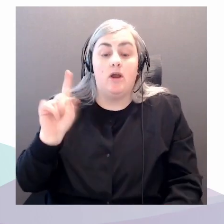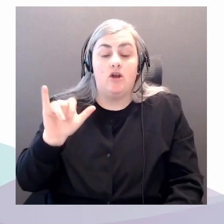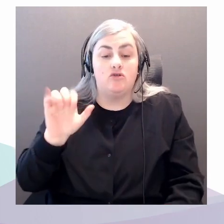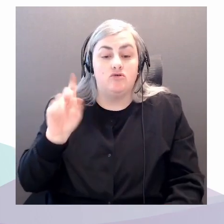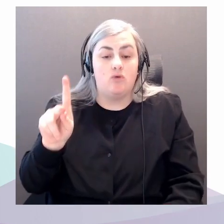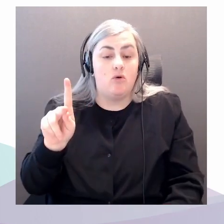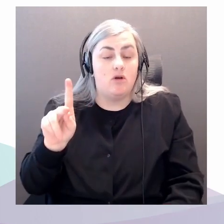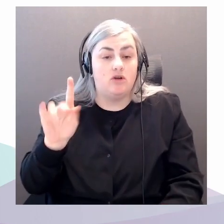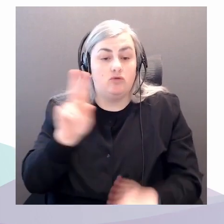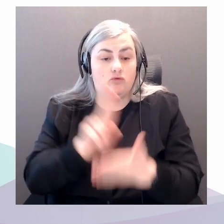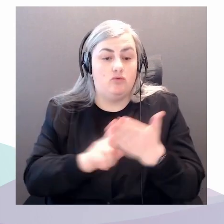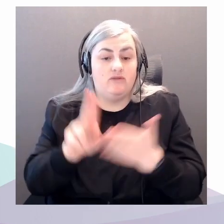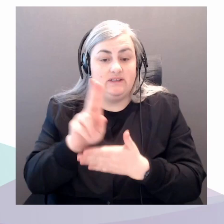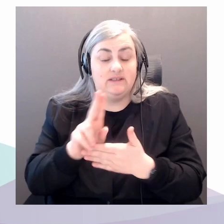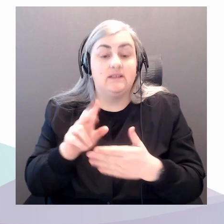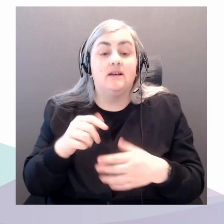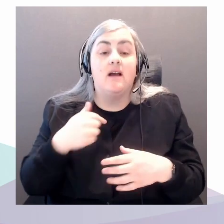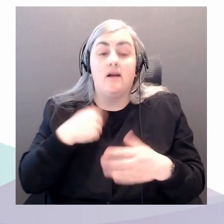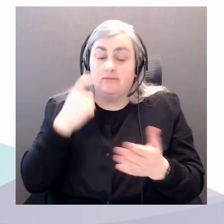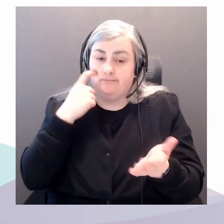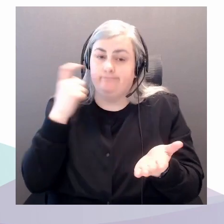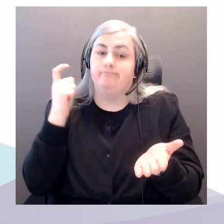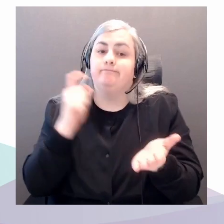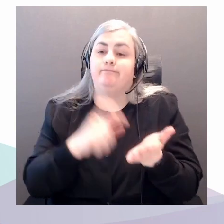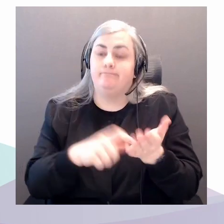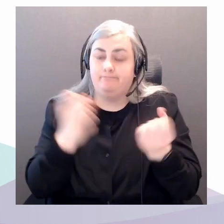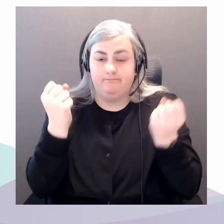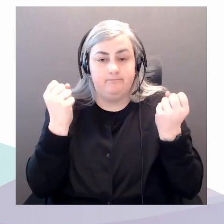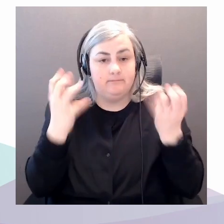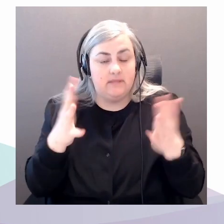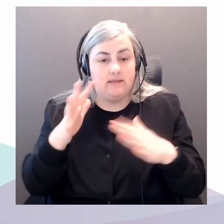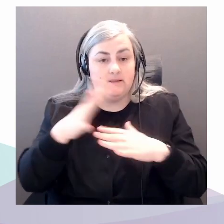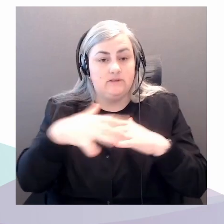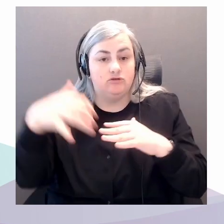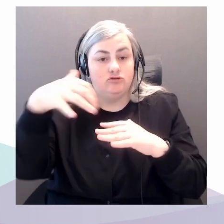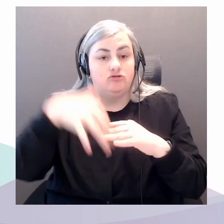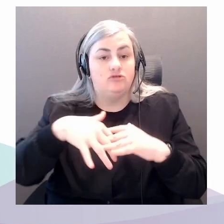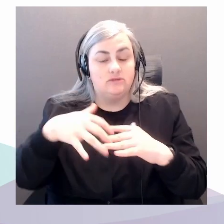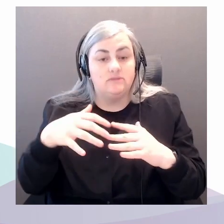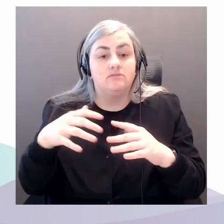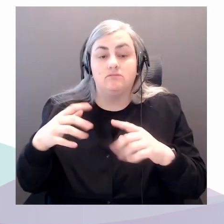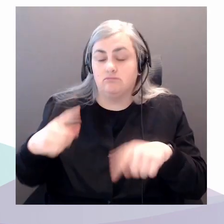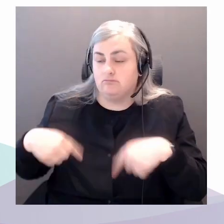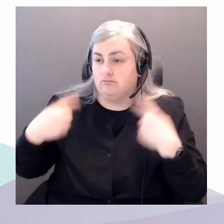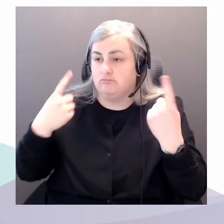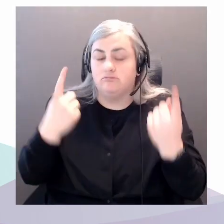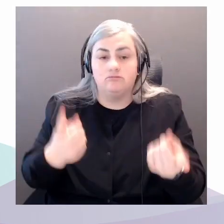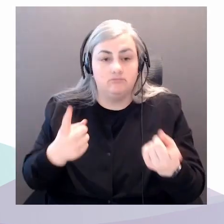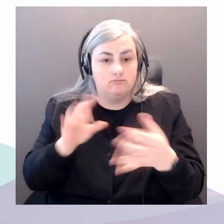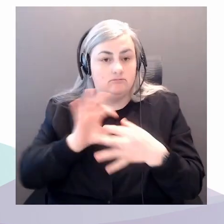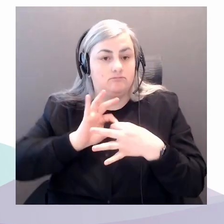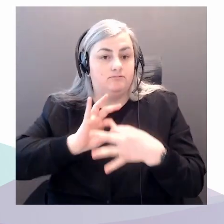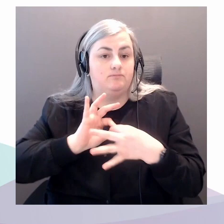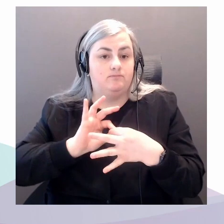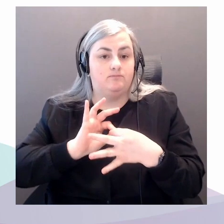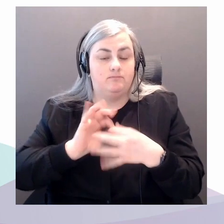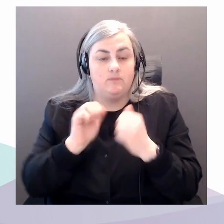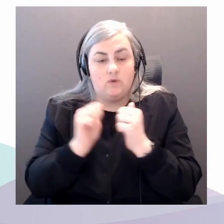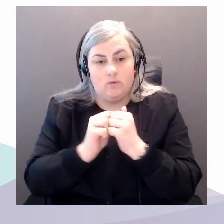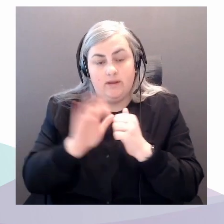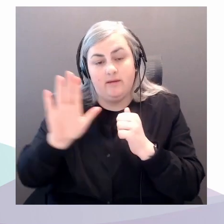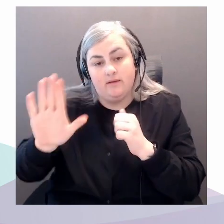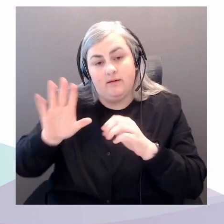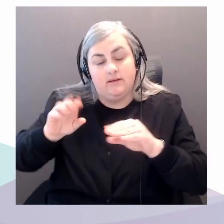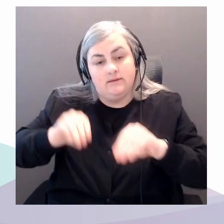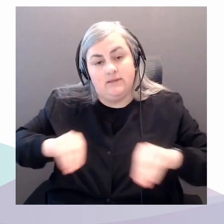Indigenous nations have long-standing relationships with the territories upon which York University campuses are